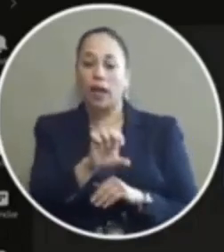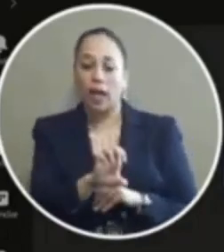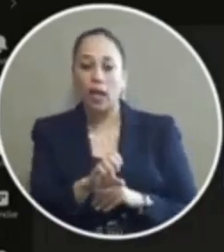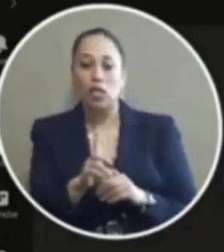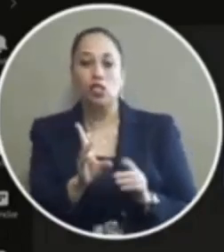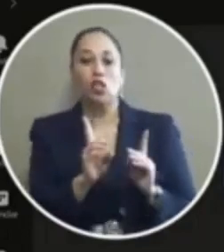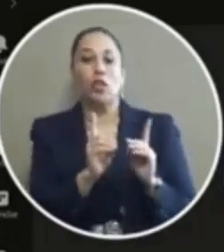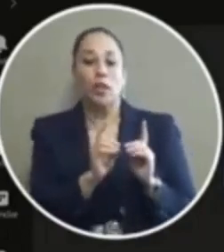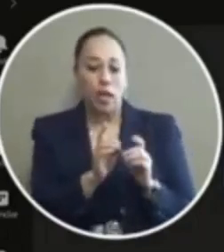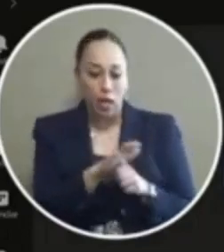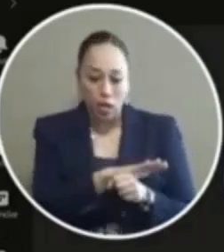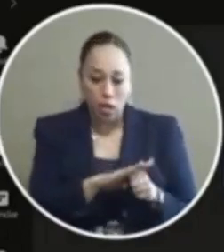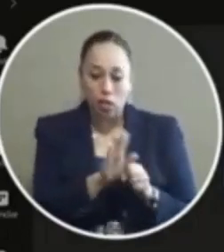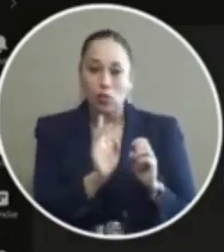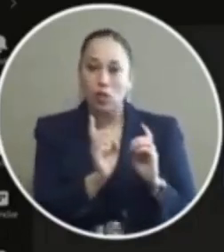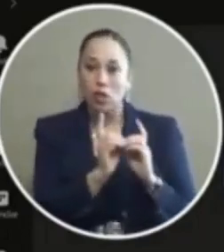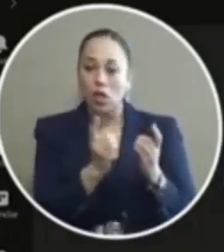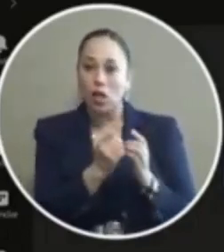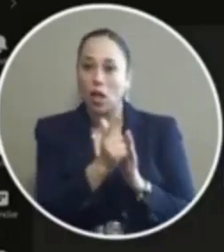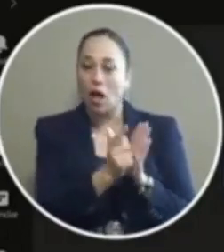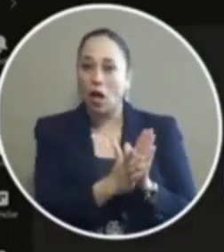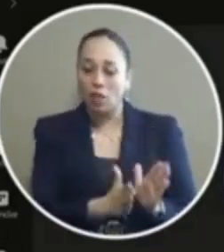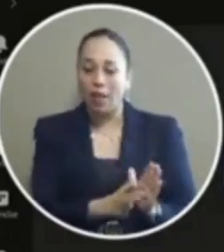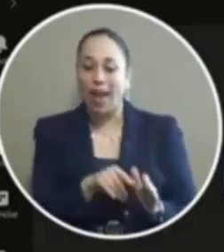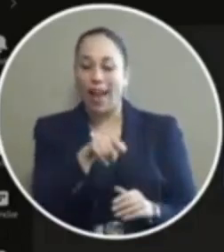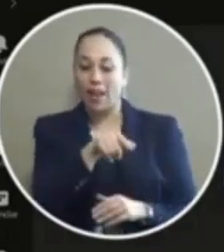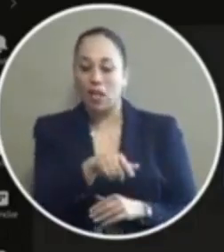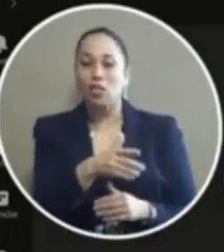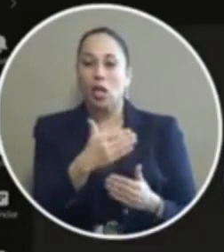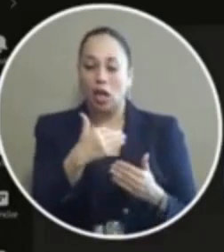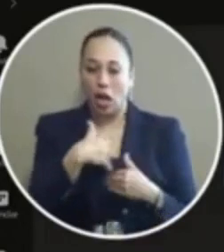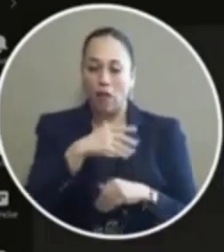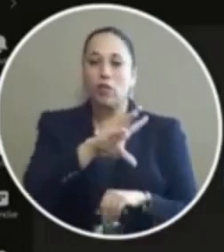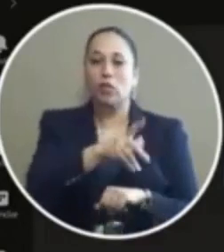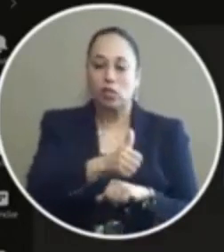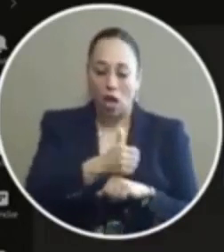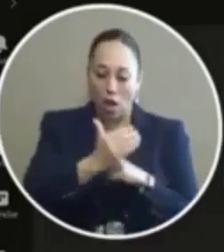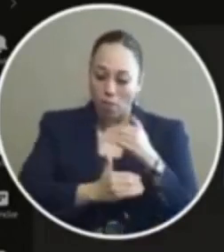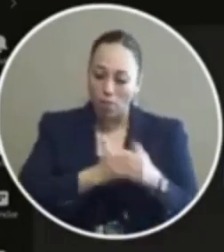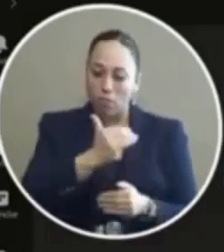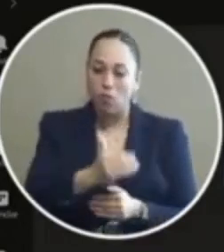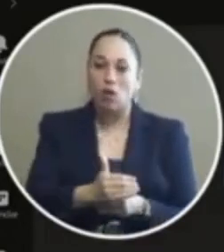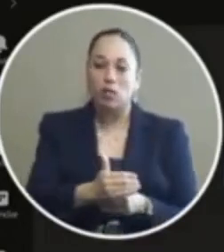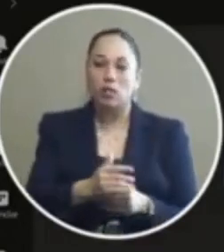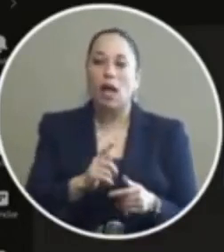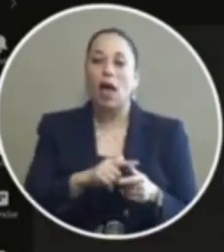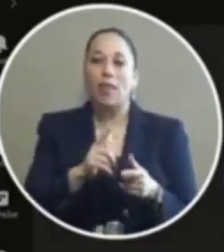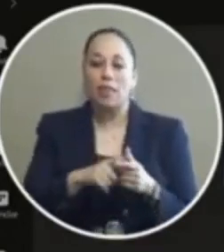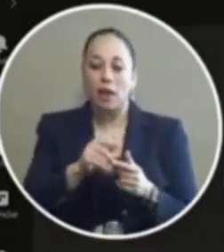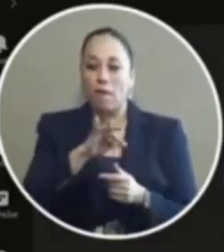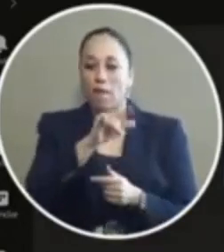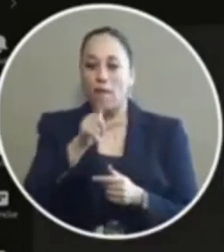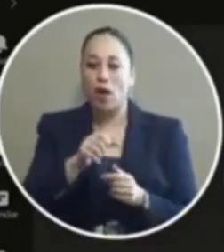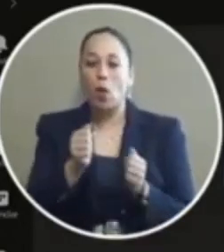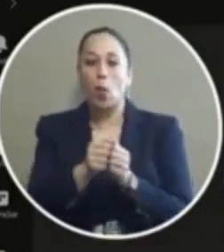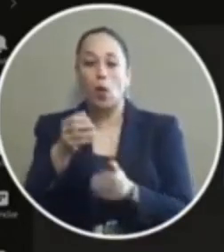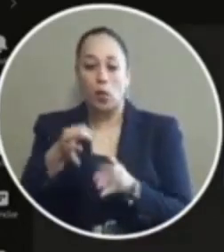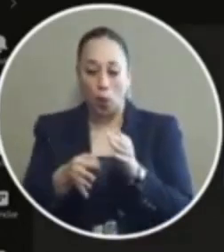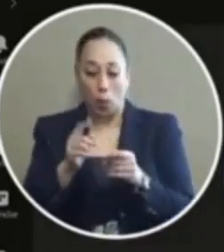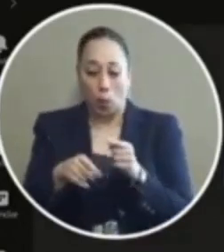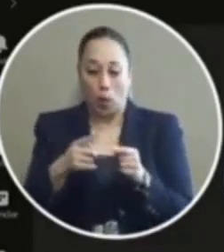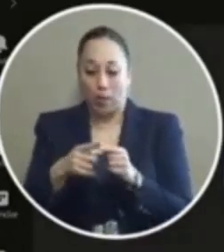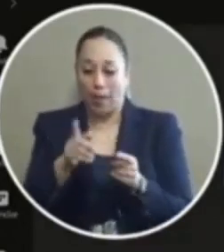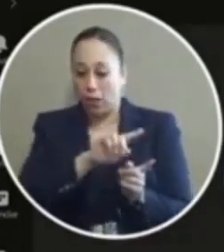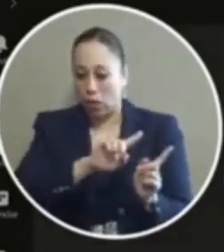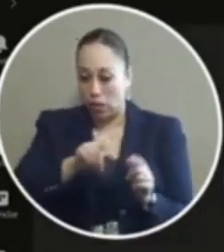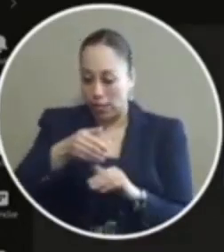attorney's office and then the district attorney's office will get it set up processed and then they'll file it with a court once it's filed with the